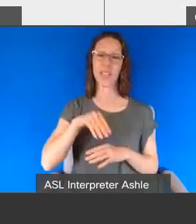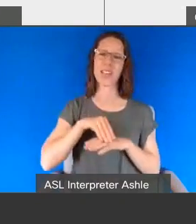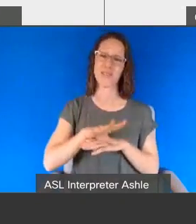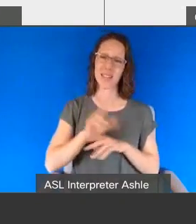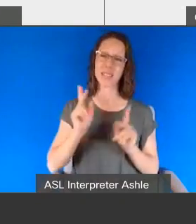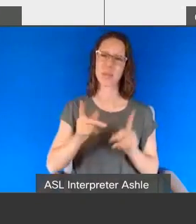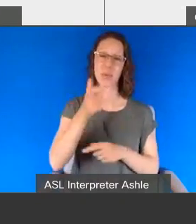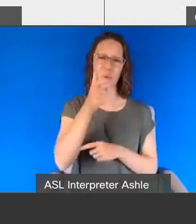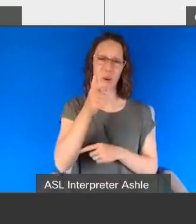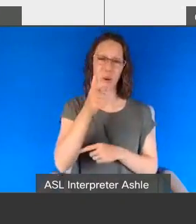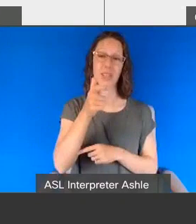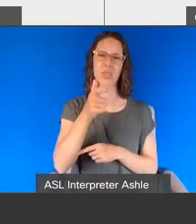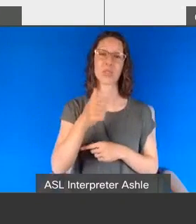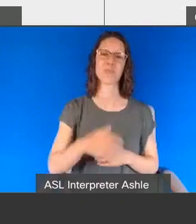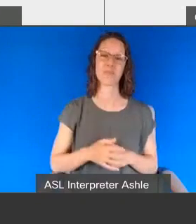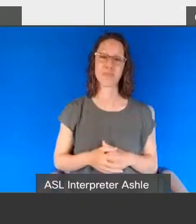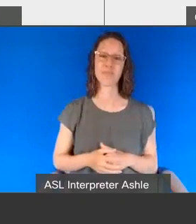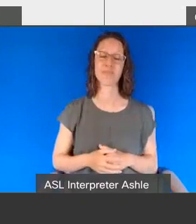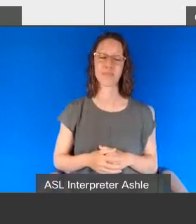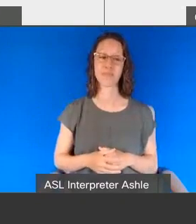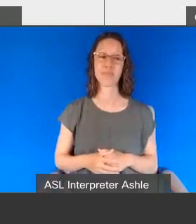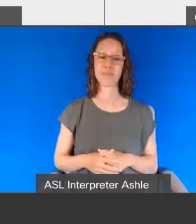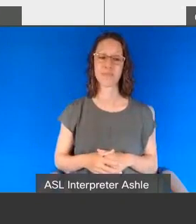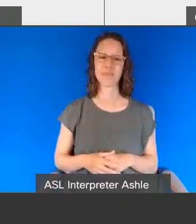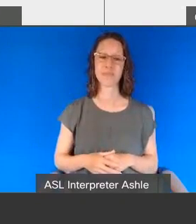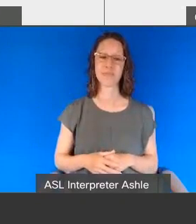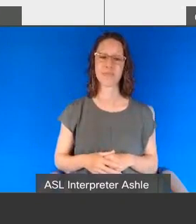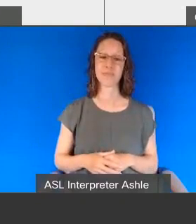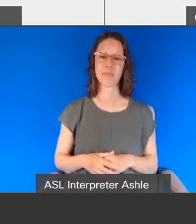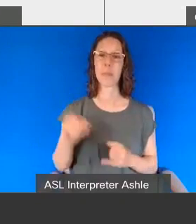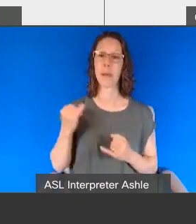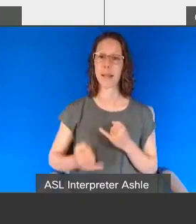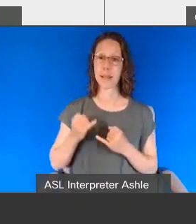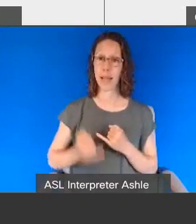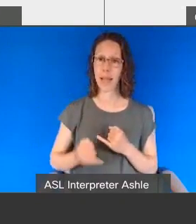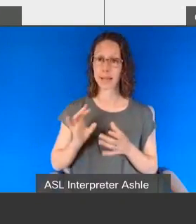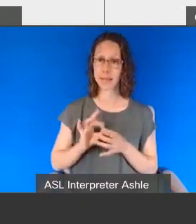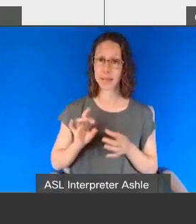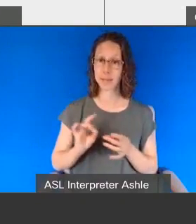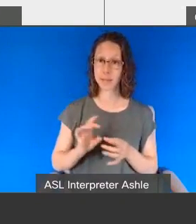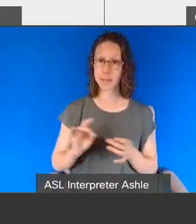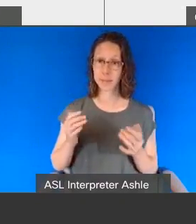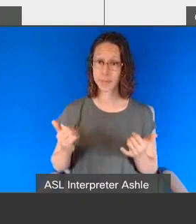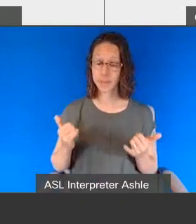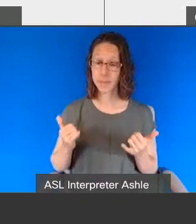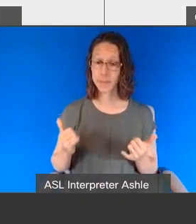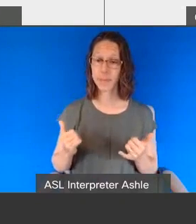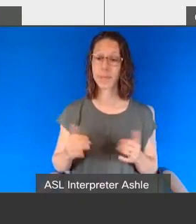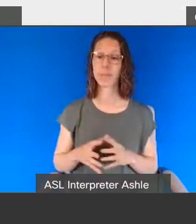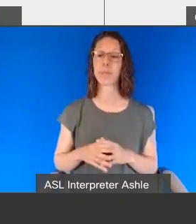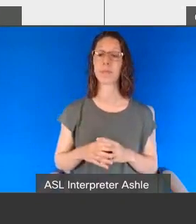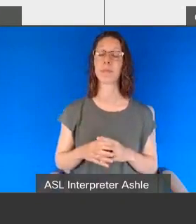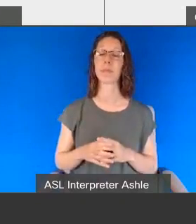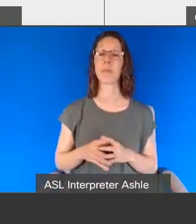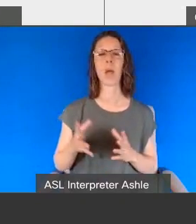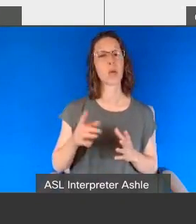the last thing i want to talk to you about today in addition to stressing the importance of police